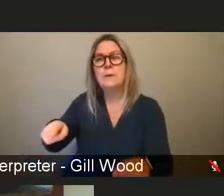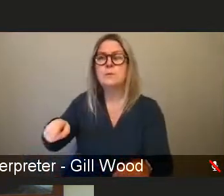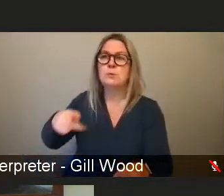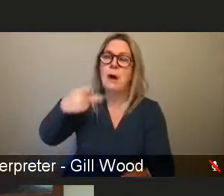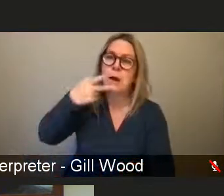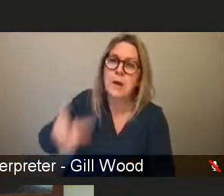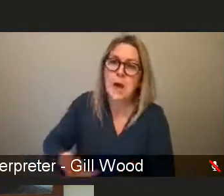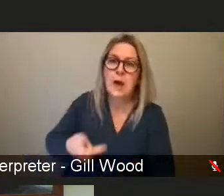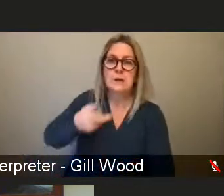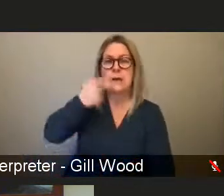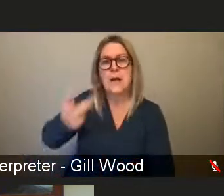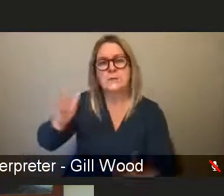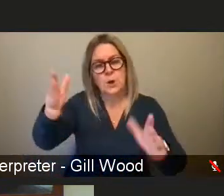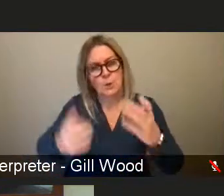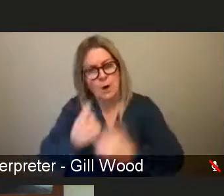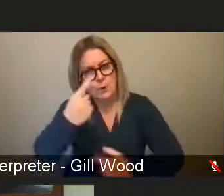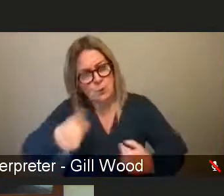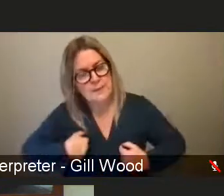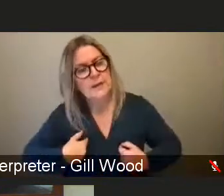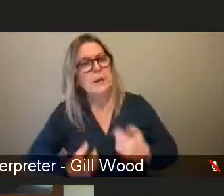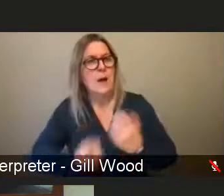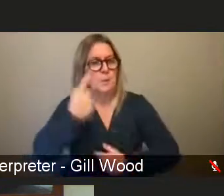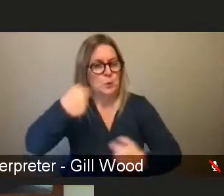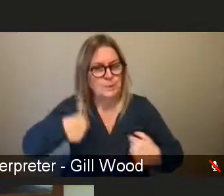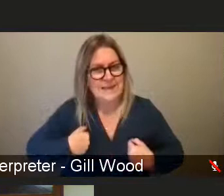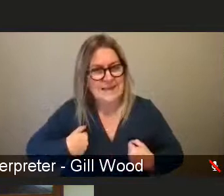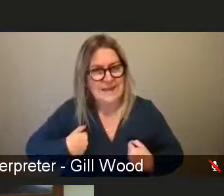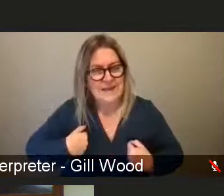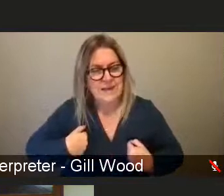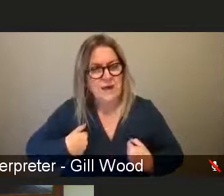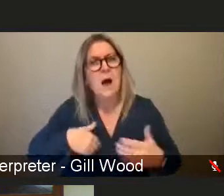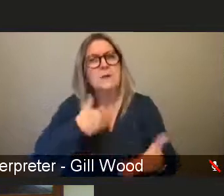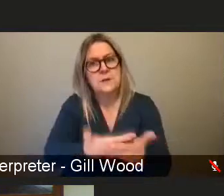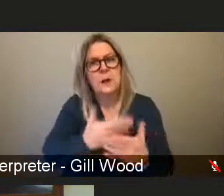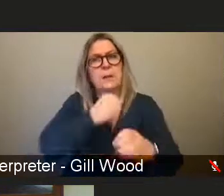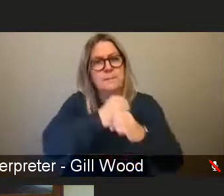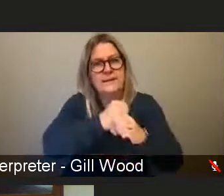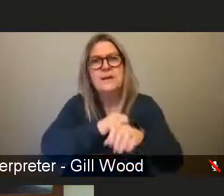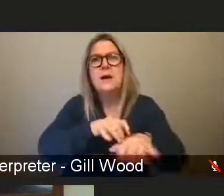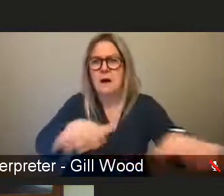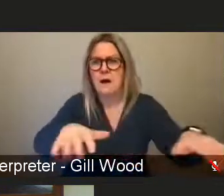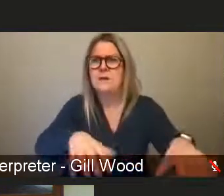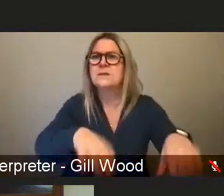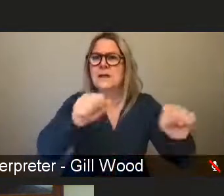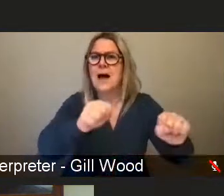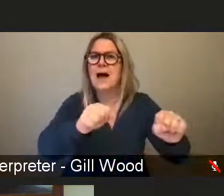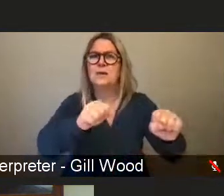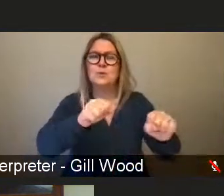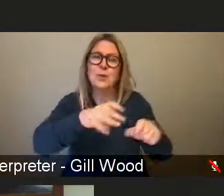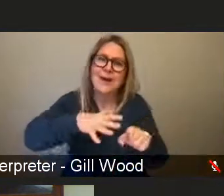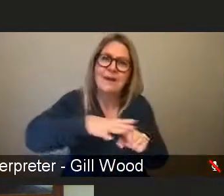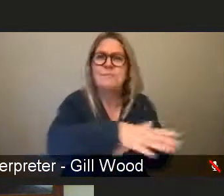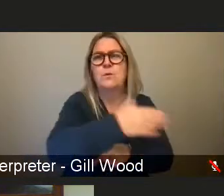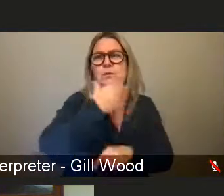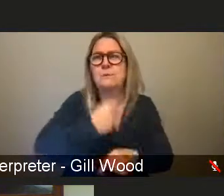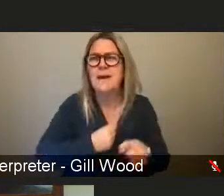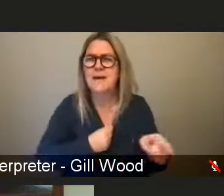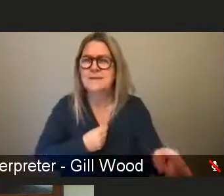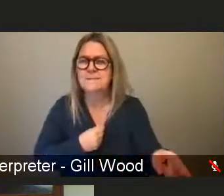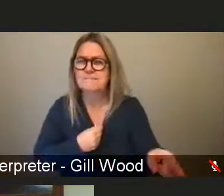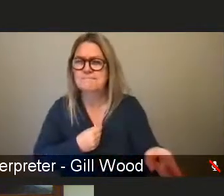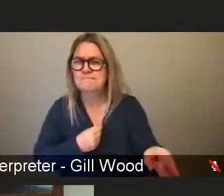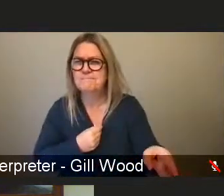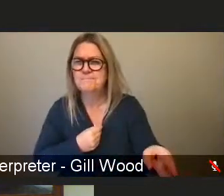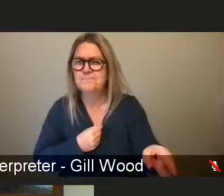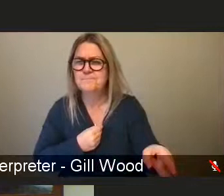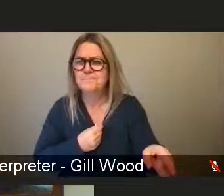these stories in order for the media to have something to say about men's violence against women. And I would like to see